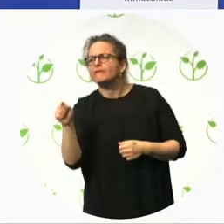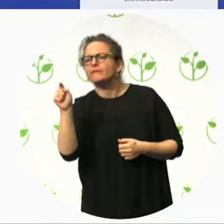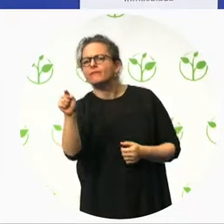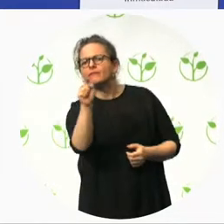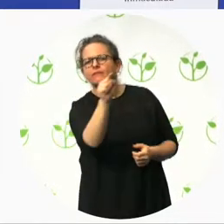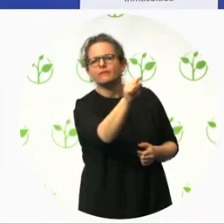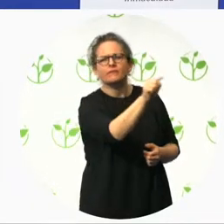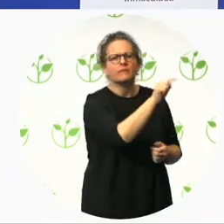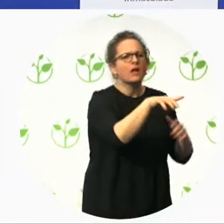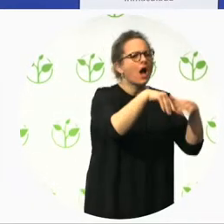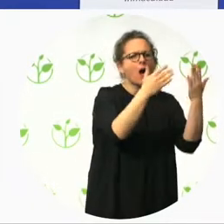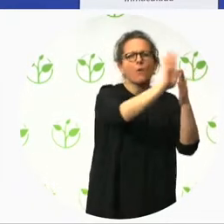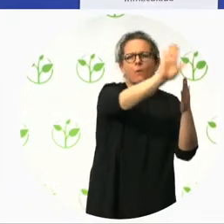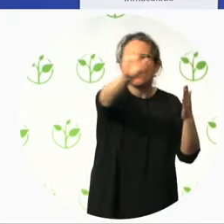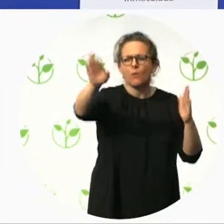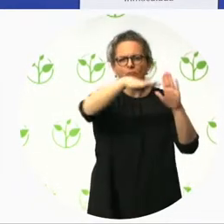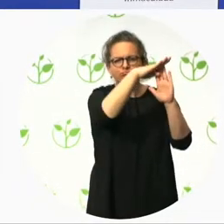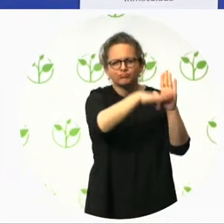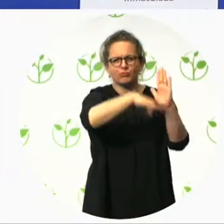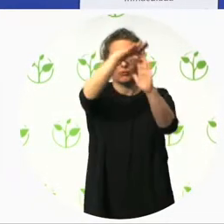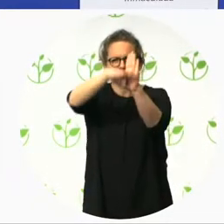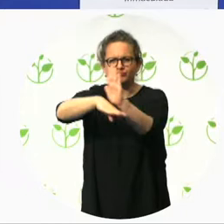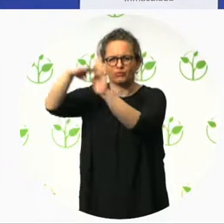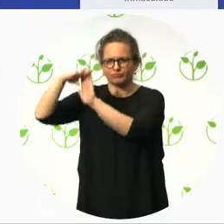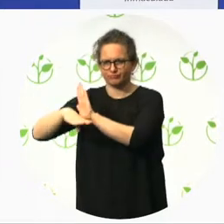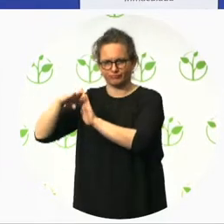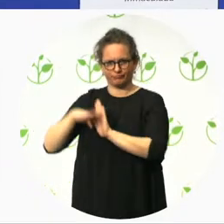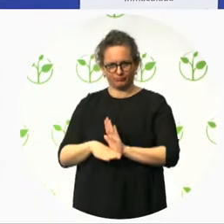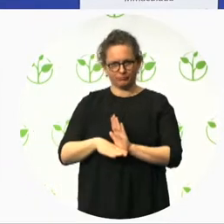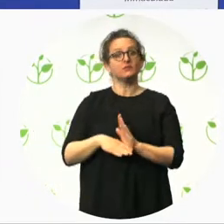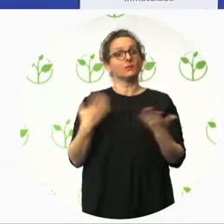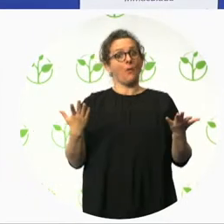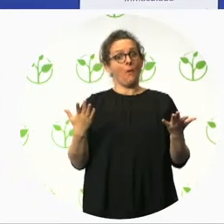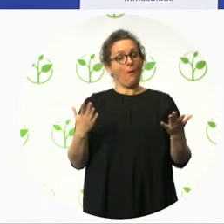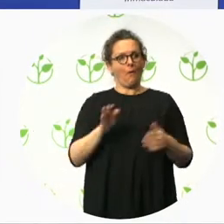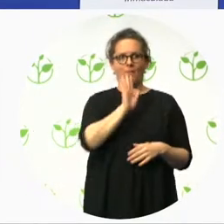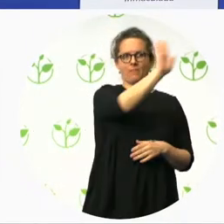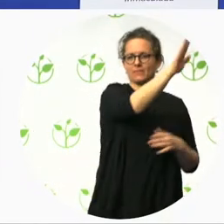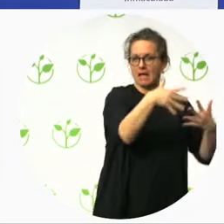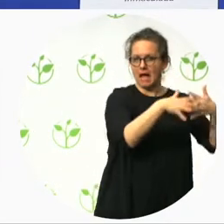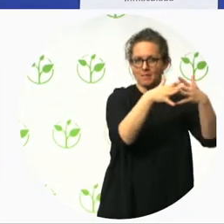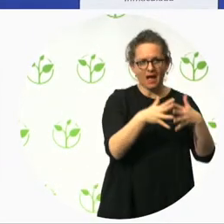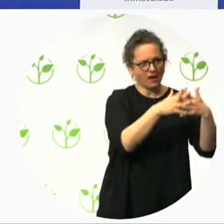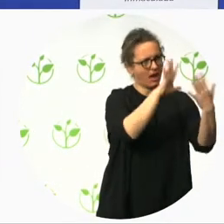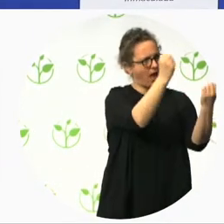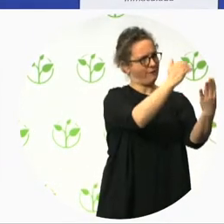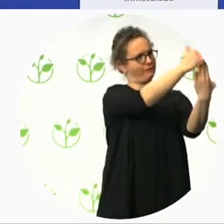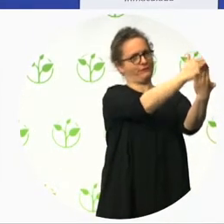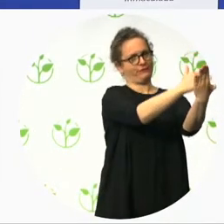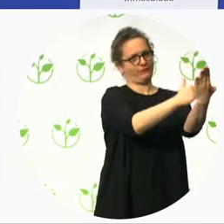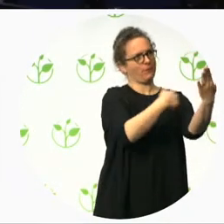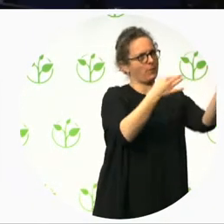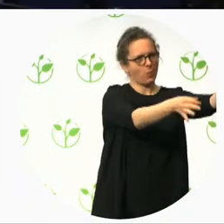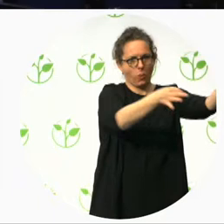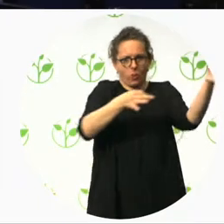on Section 508 legislation. And now, also, I'm really very happy because